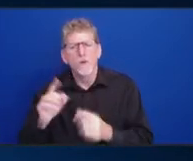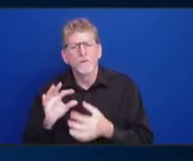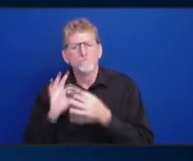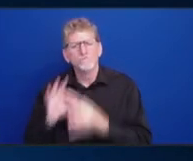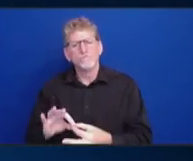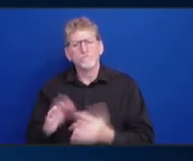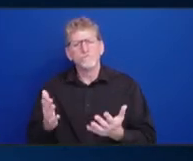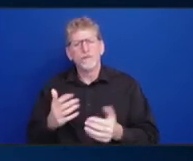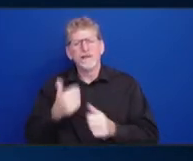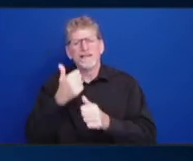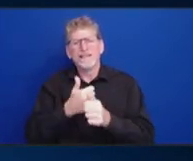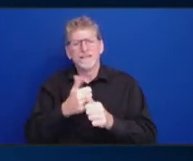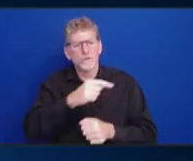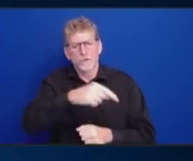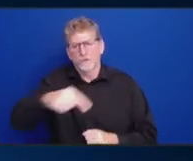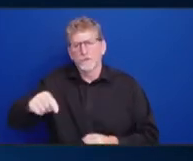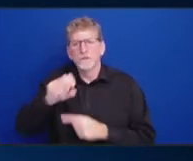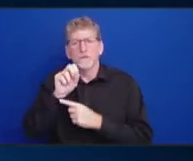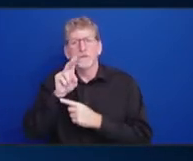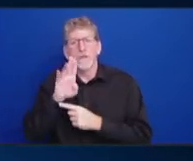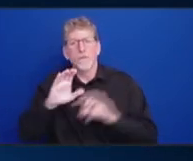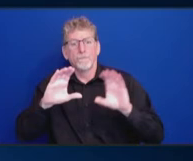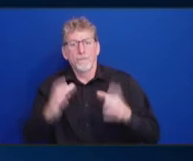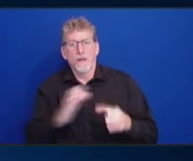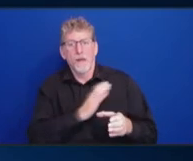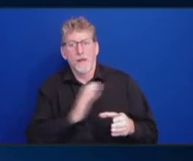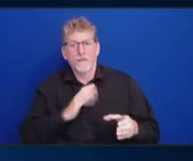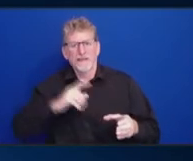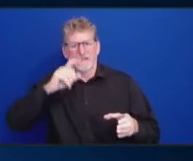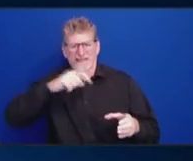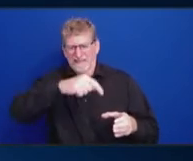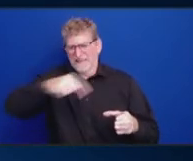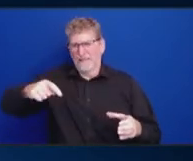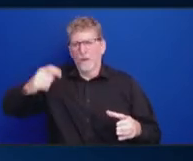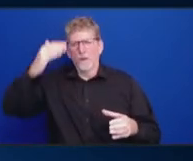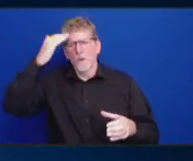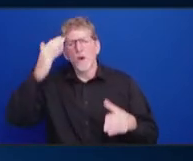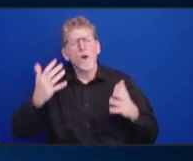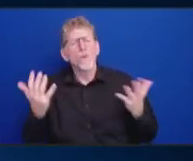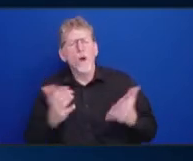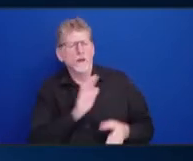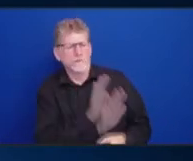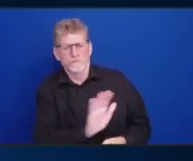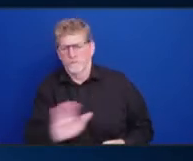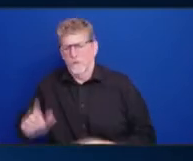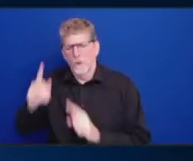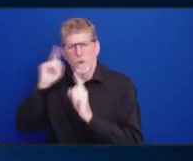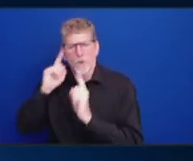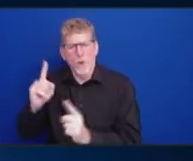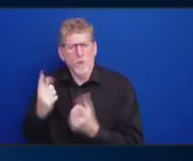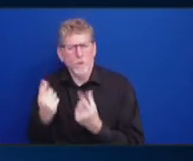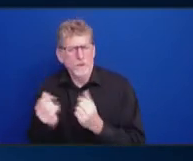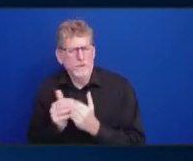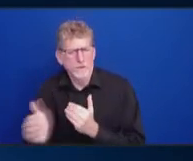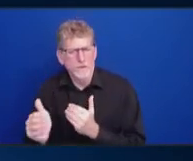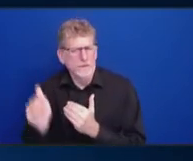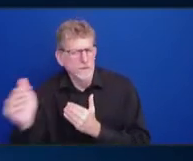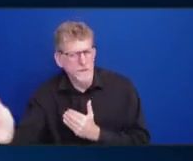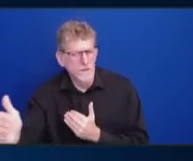sort of what those goals will entail so that we have a plan going forward and